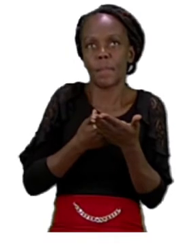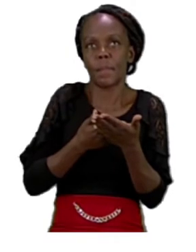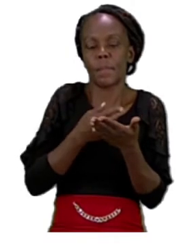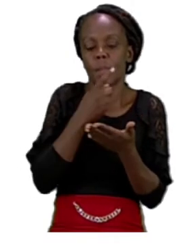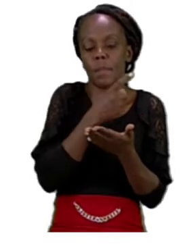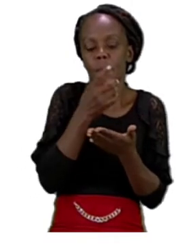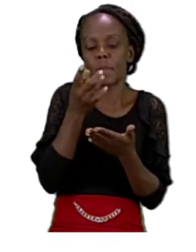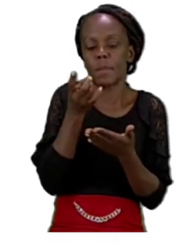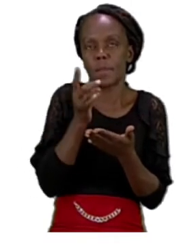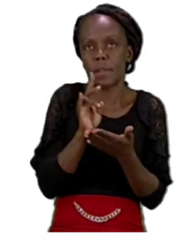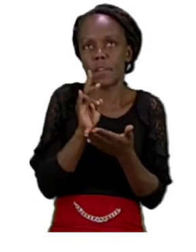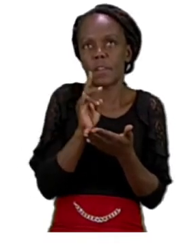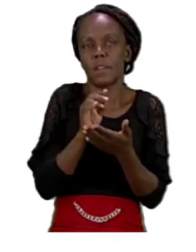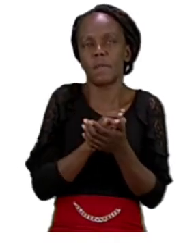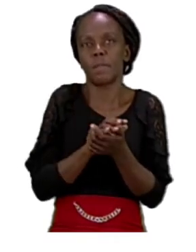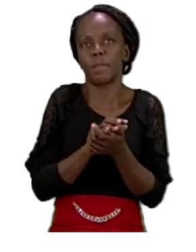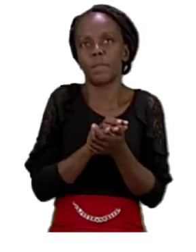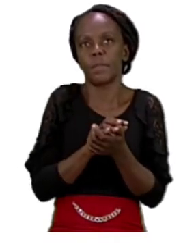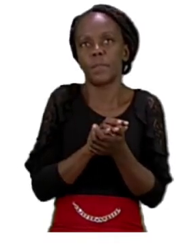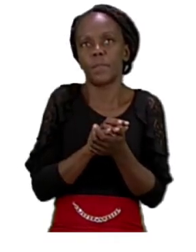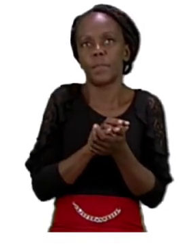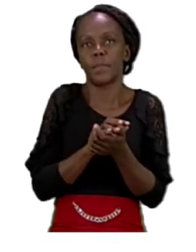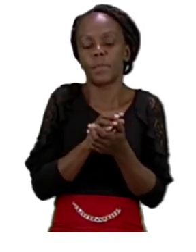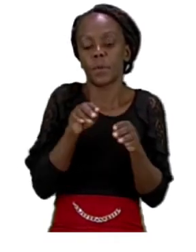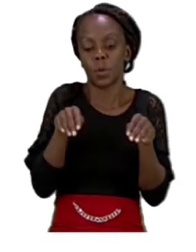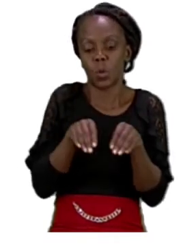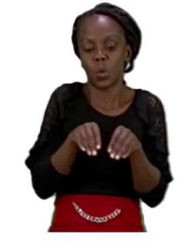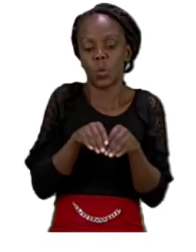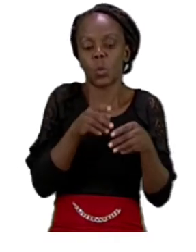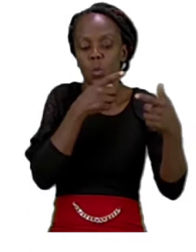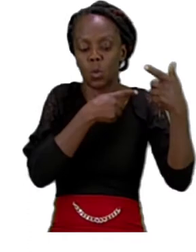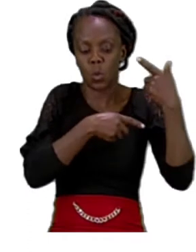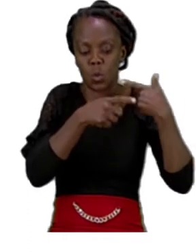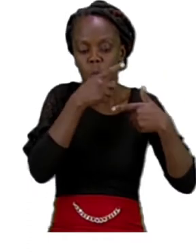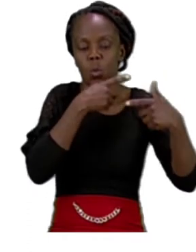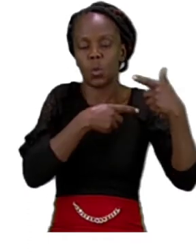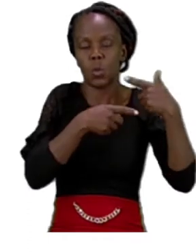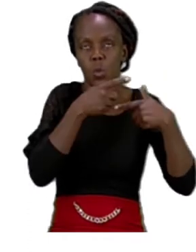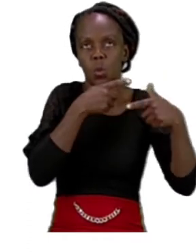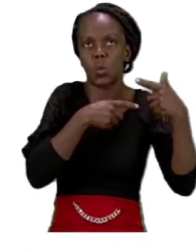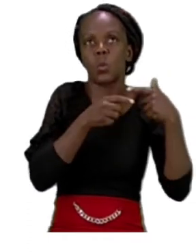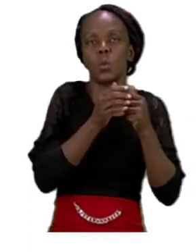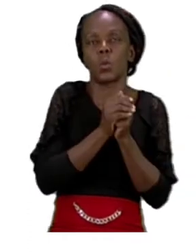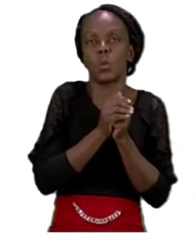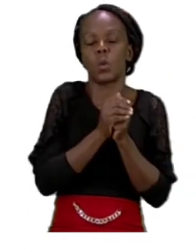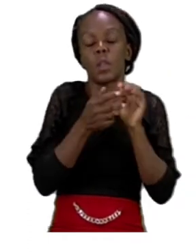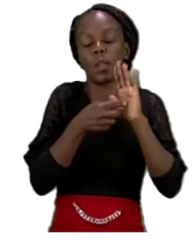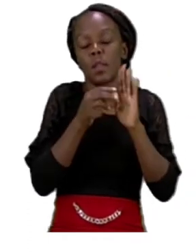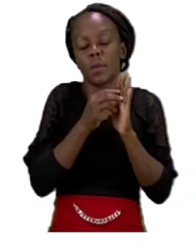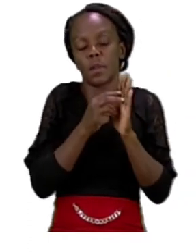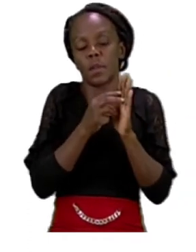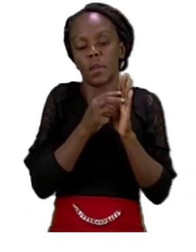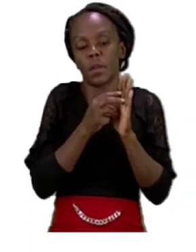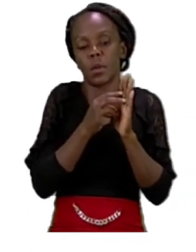revision. Revision. Now revision means that we are looking back at what we did and all the